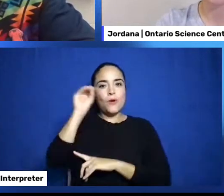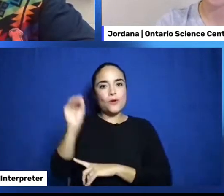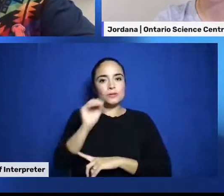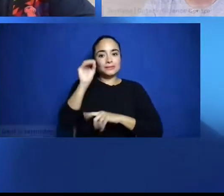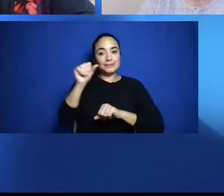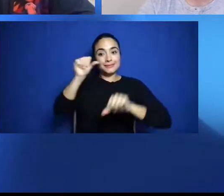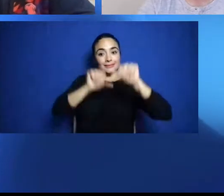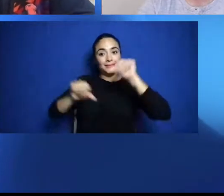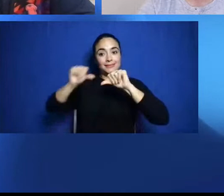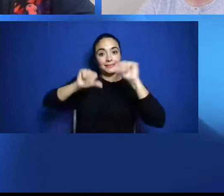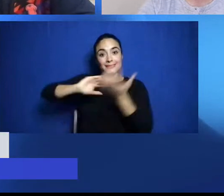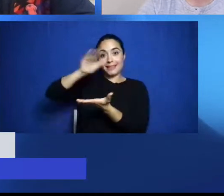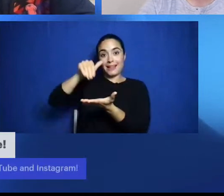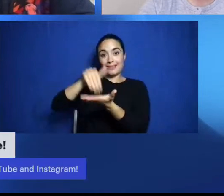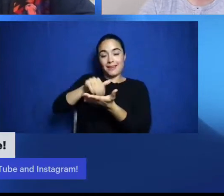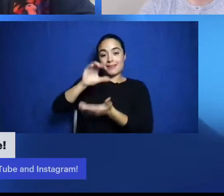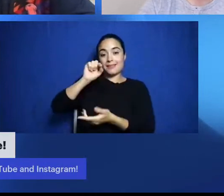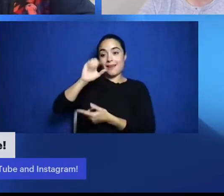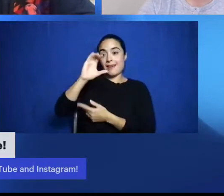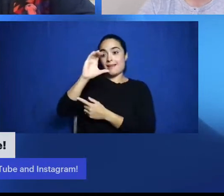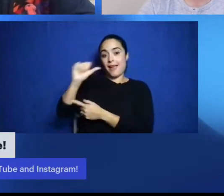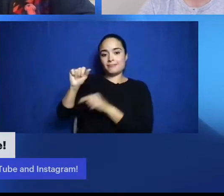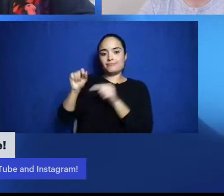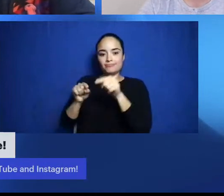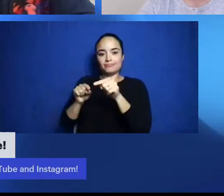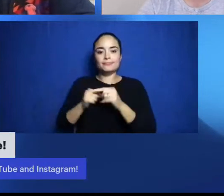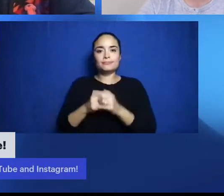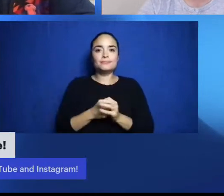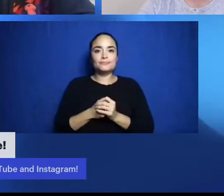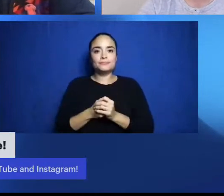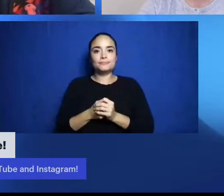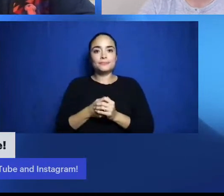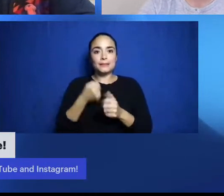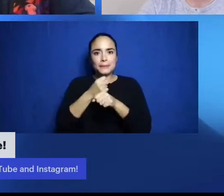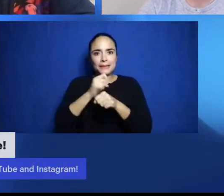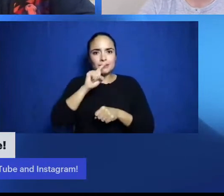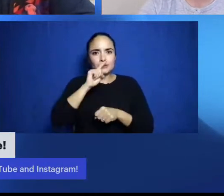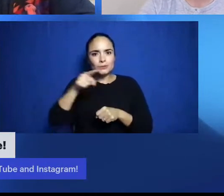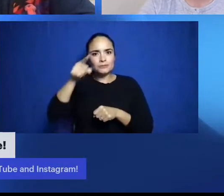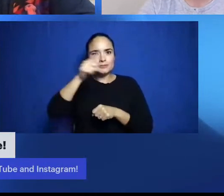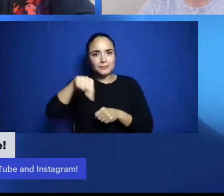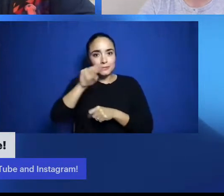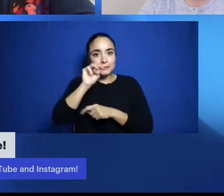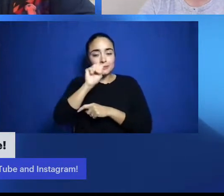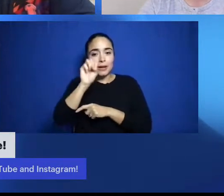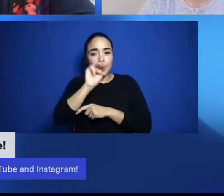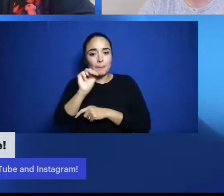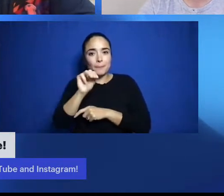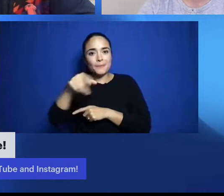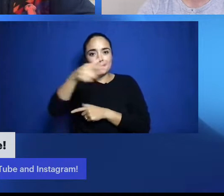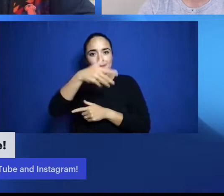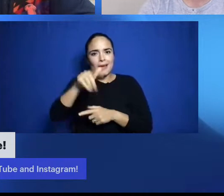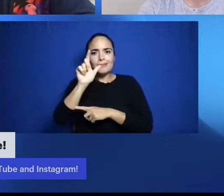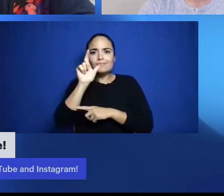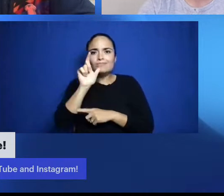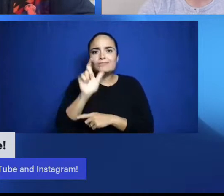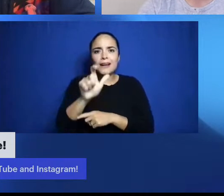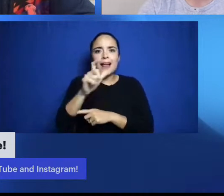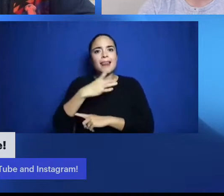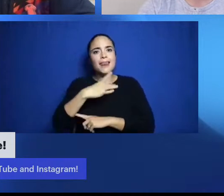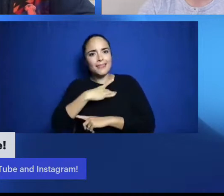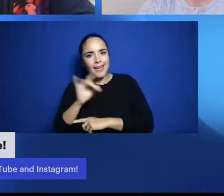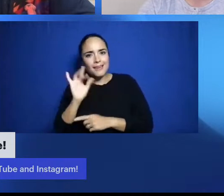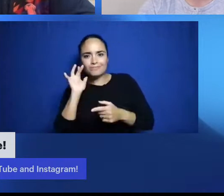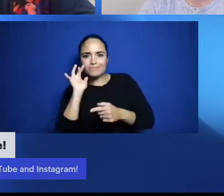share and subscribe to our social channels. I hope to see you again soon at another Ontario Science Centre event. Our next live stream is on